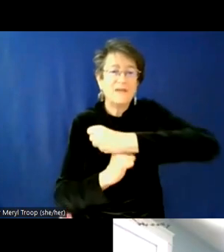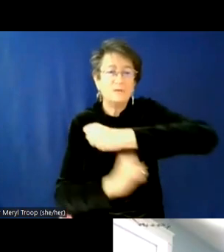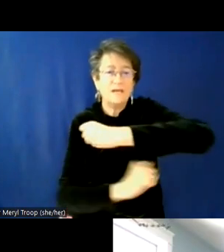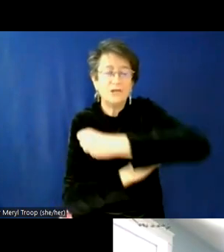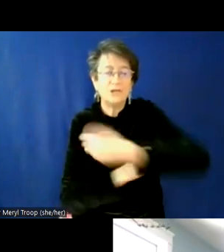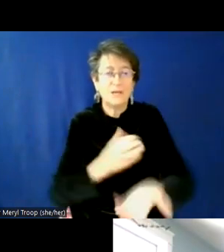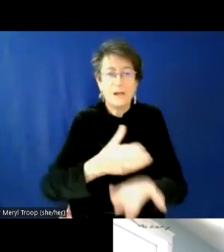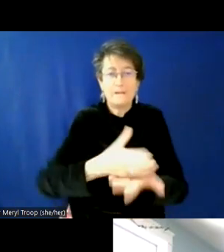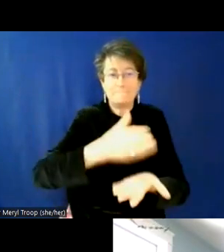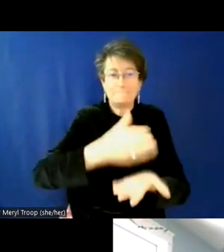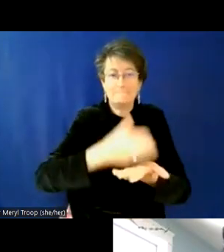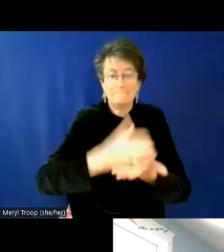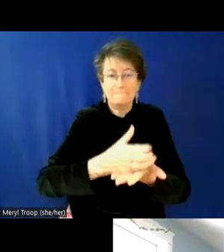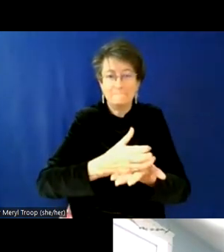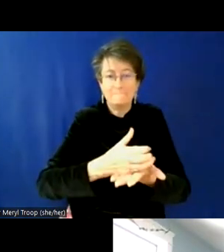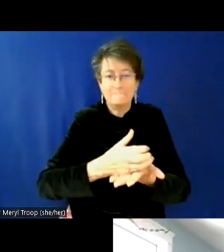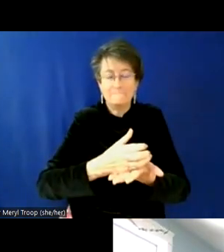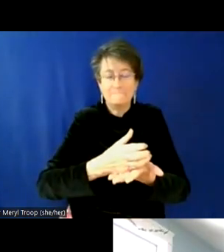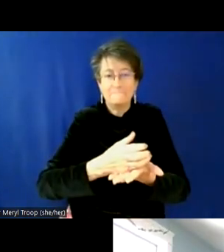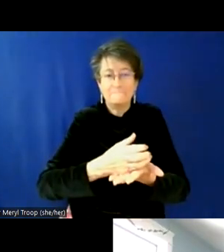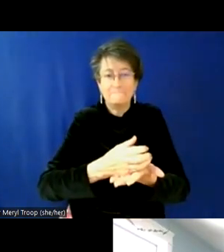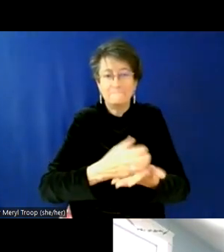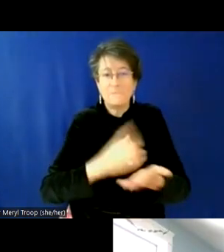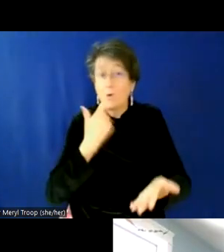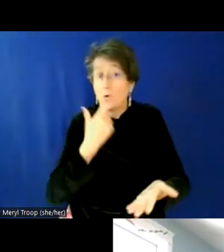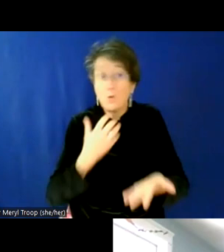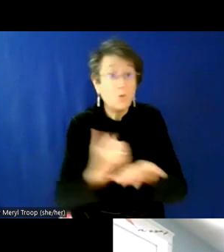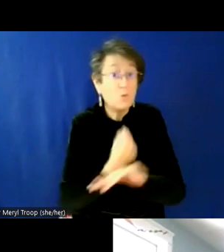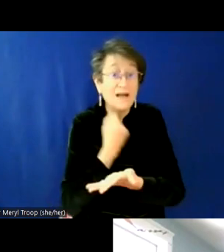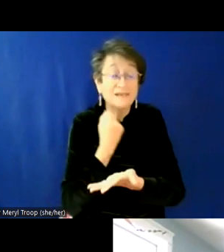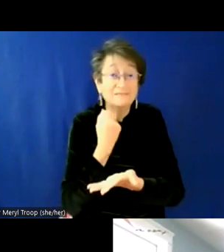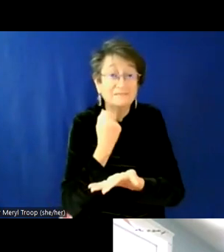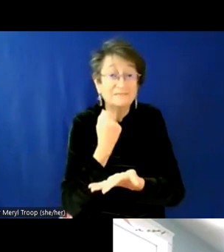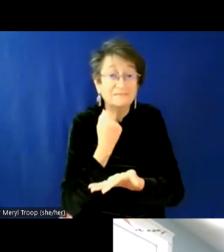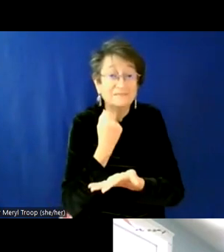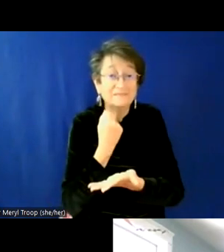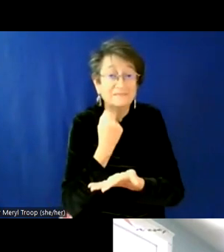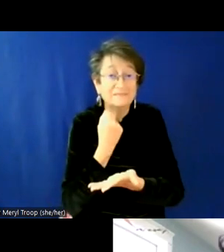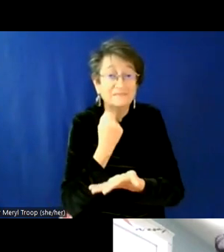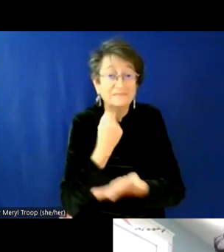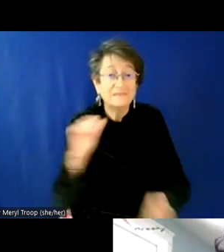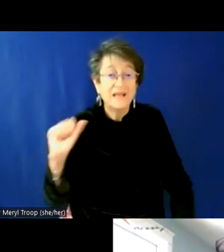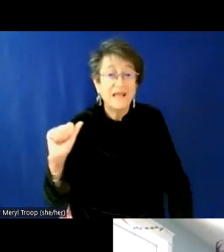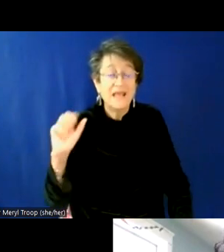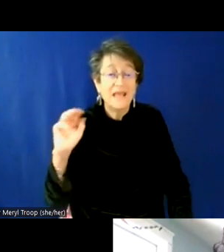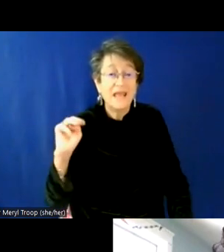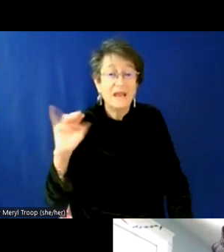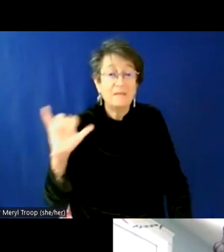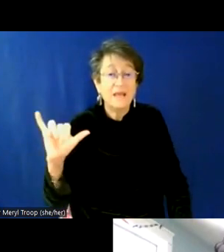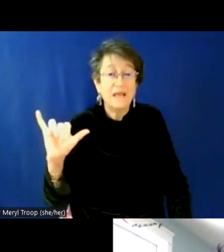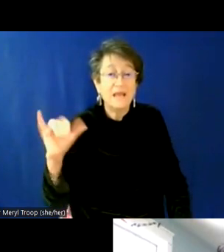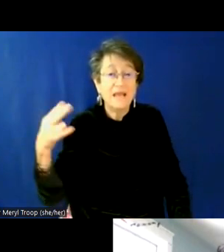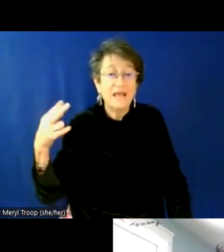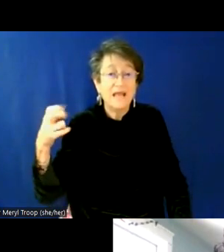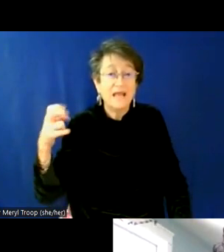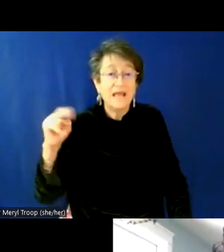Tumblr. So let me read the winner. I know Larissa has sent that Amy Henshaw. I saw you